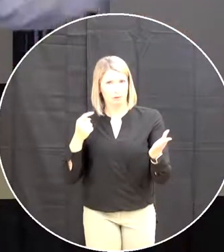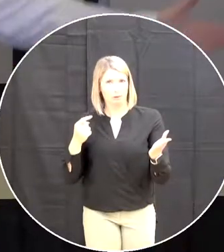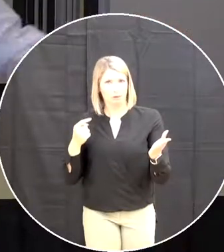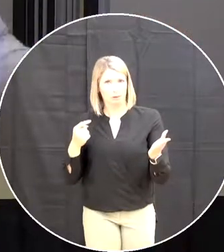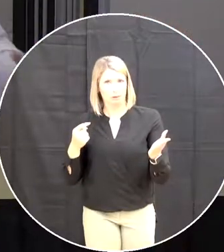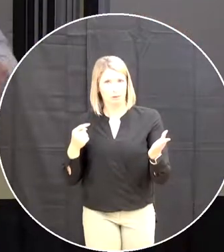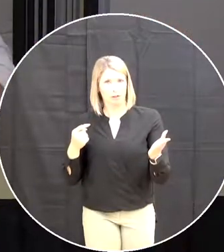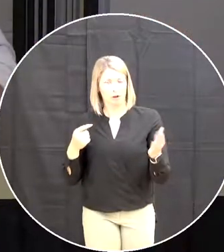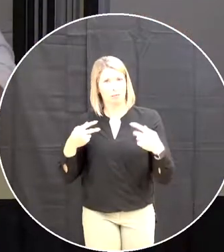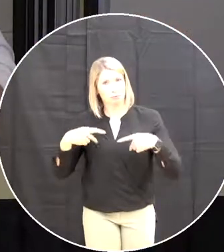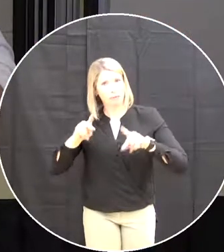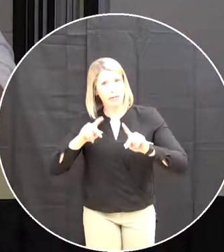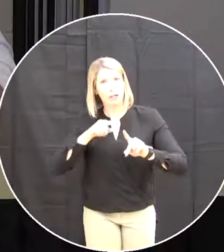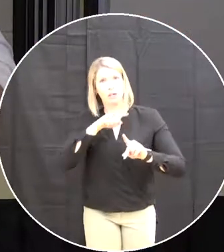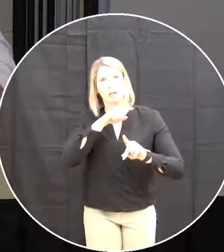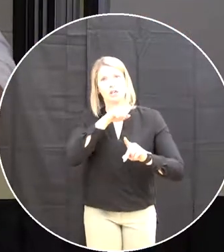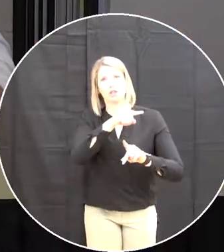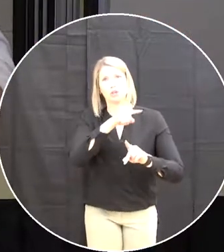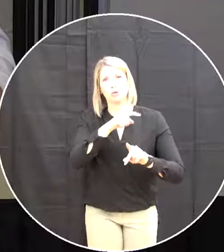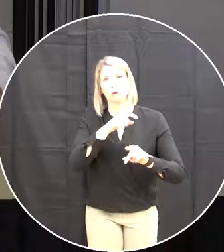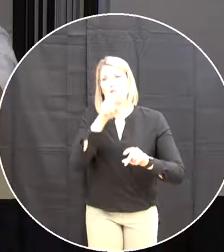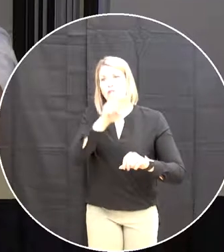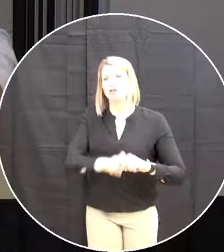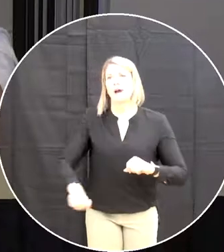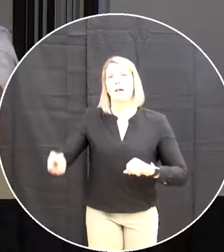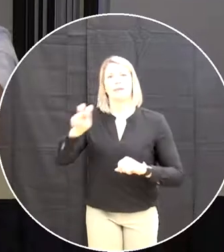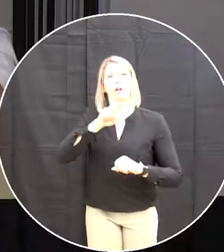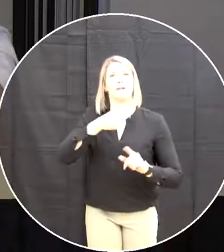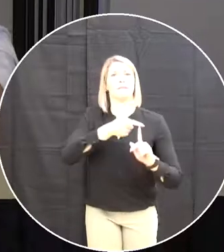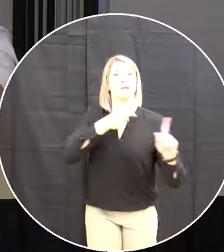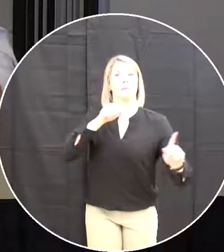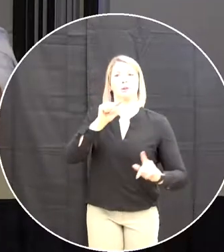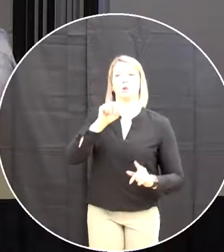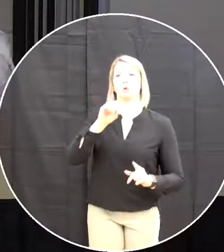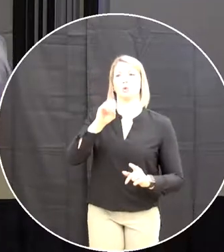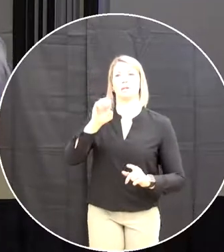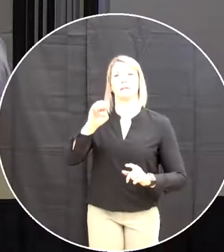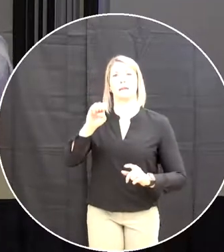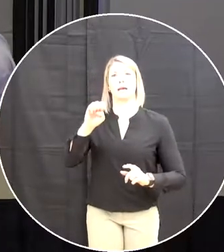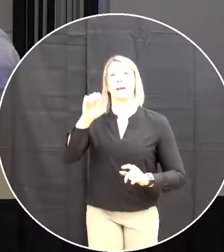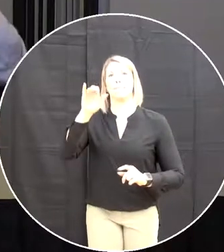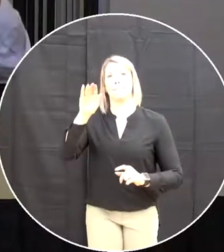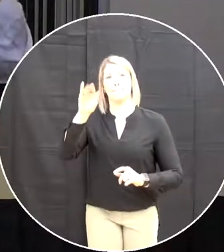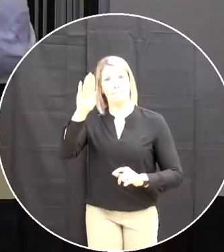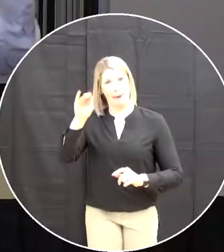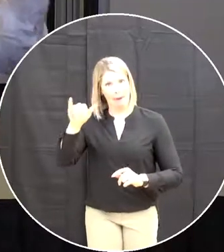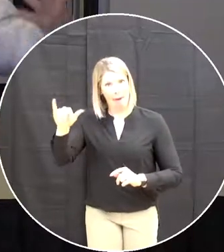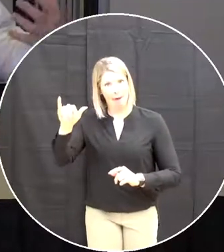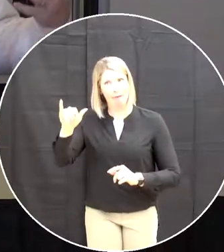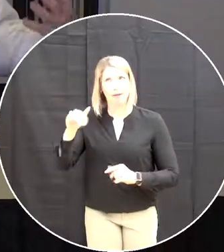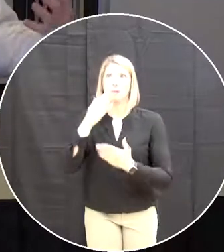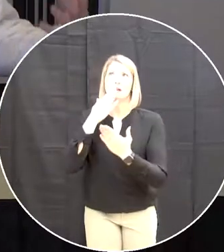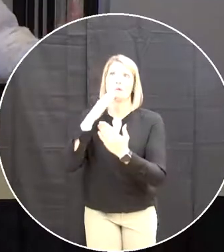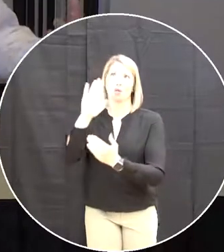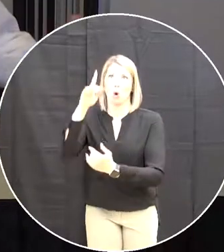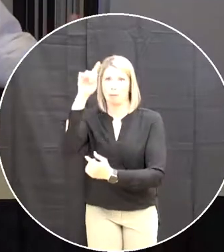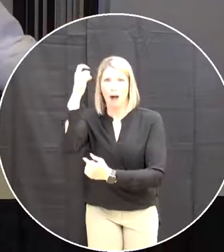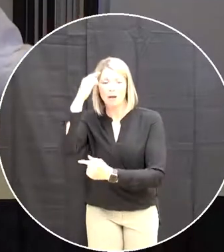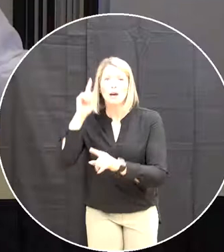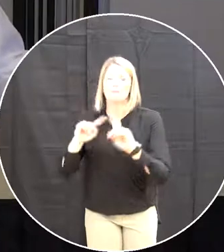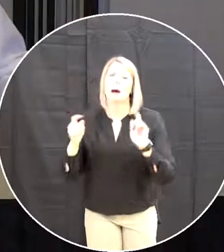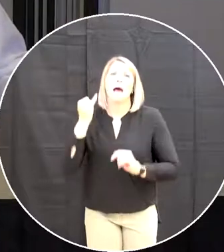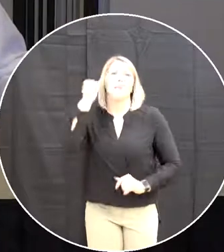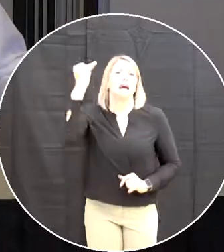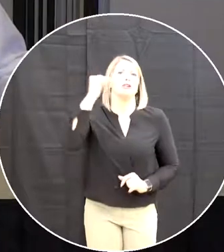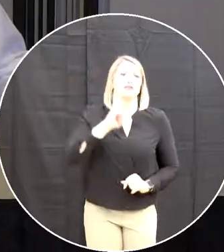to travel out of goose bay as much as you do and i'm sure you're thankful for that but imagine if we were all in that